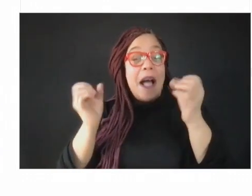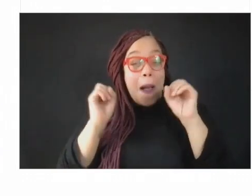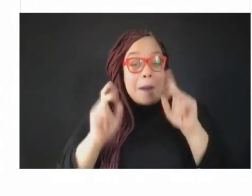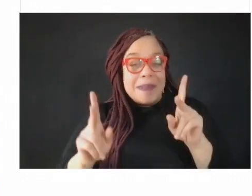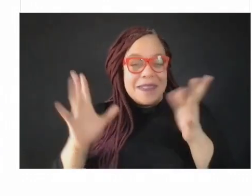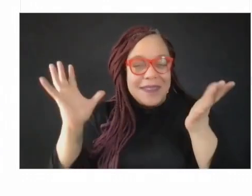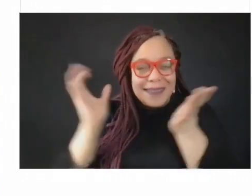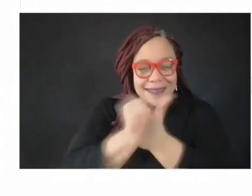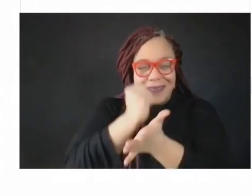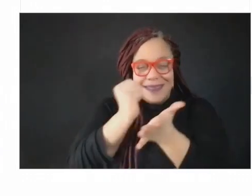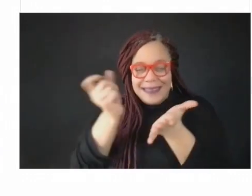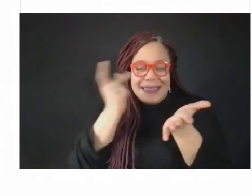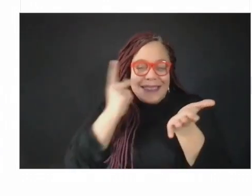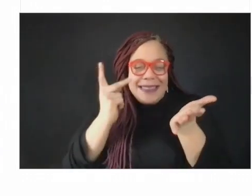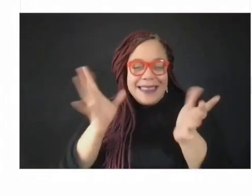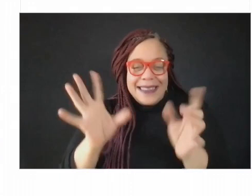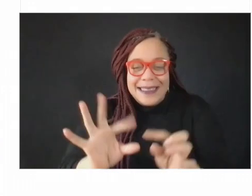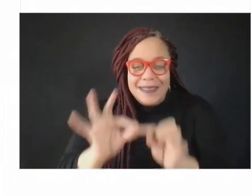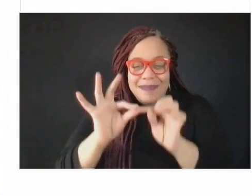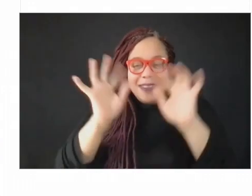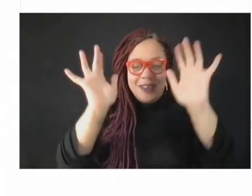these creative collaborations